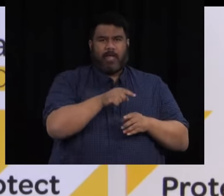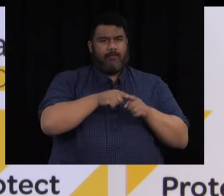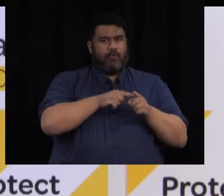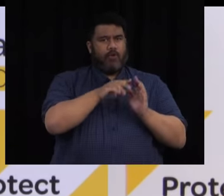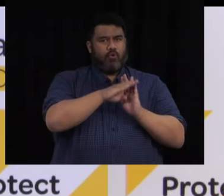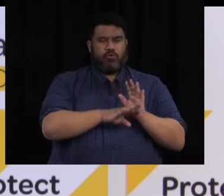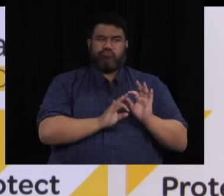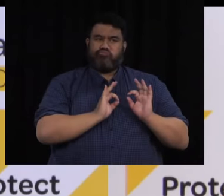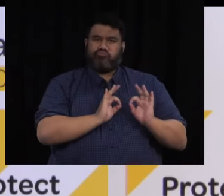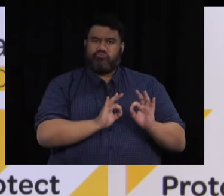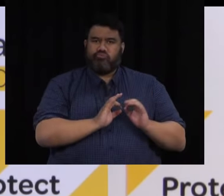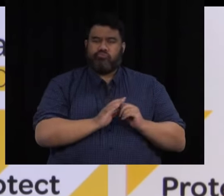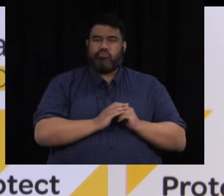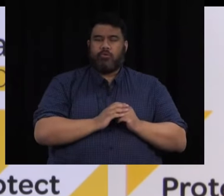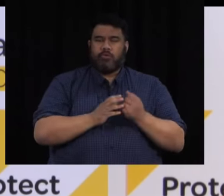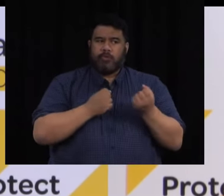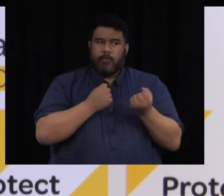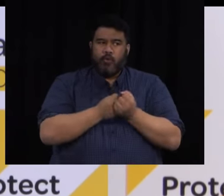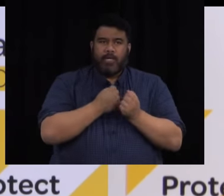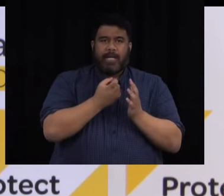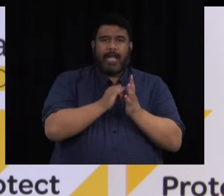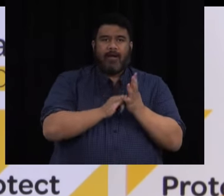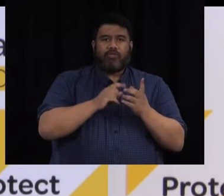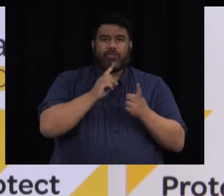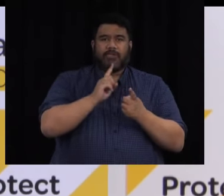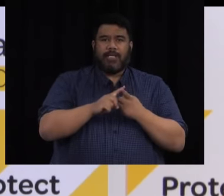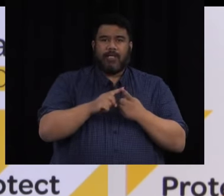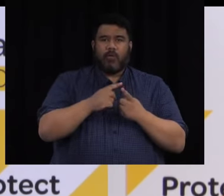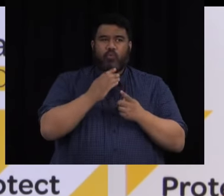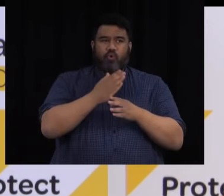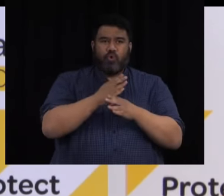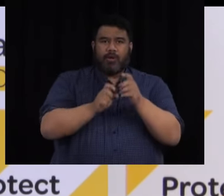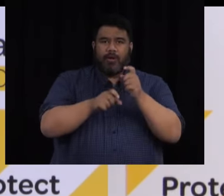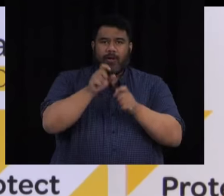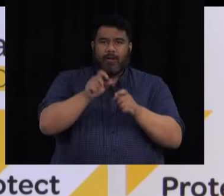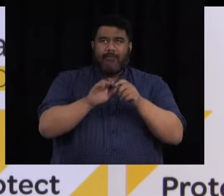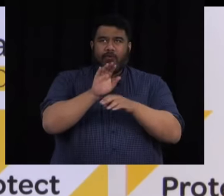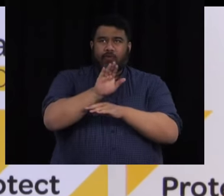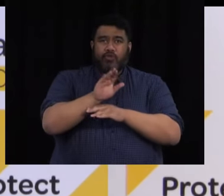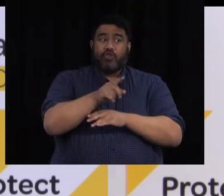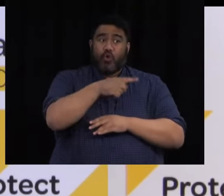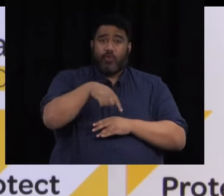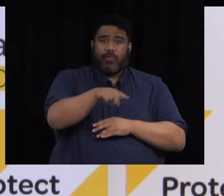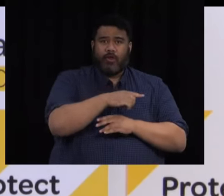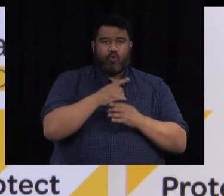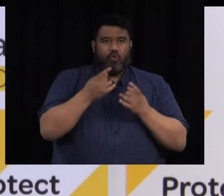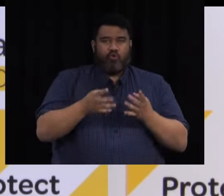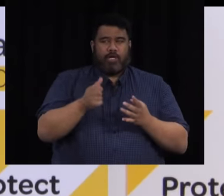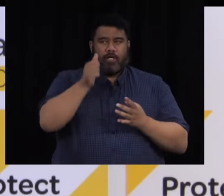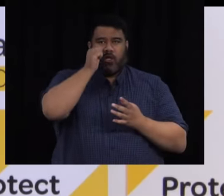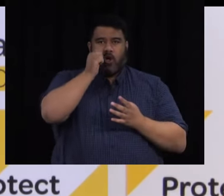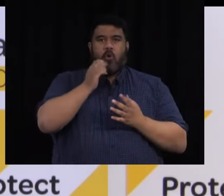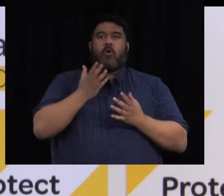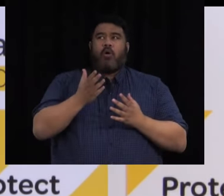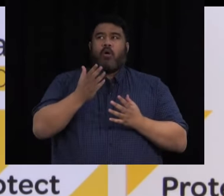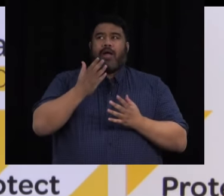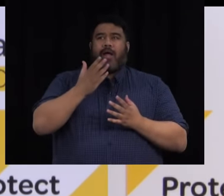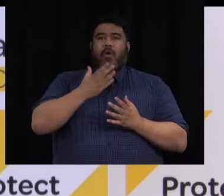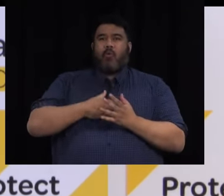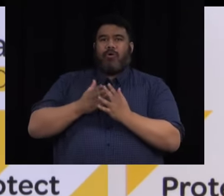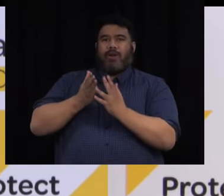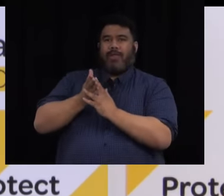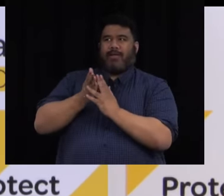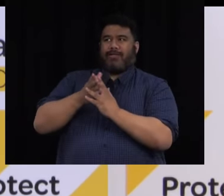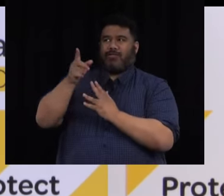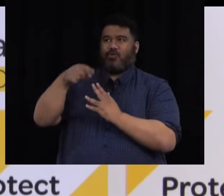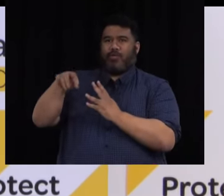access to RSC workers in the future and so they know that their ability to have that access to those workers